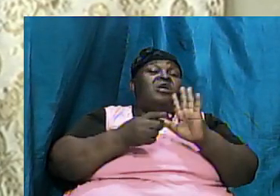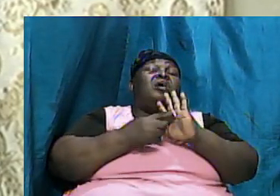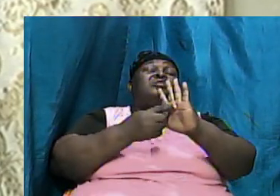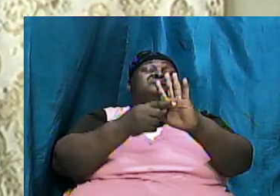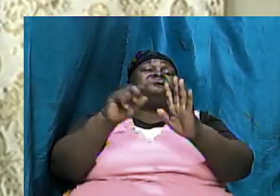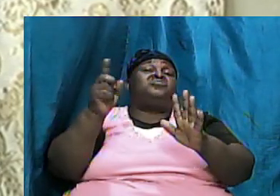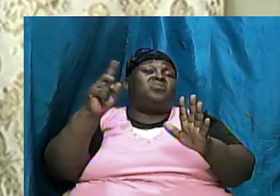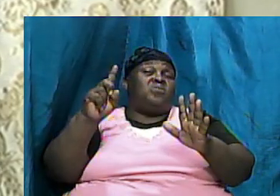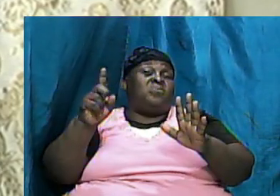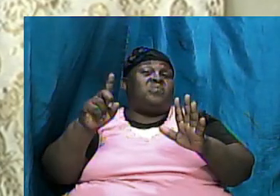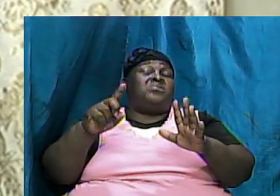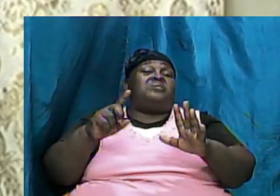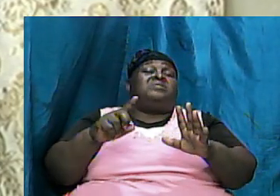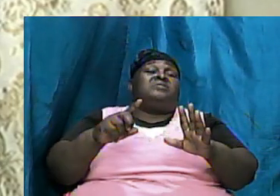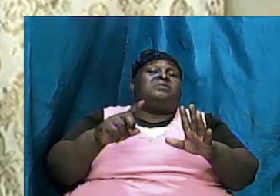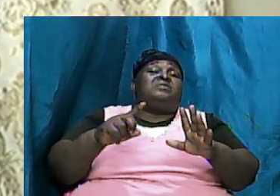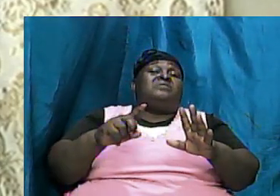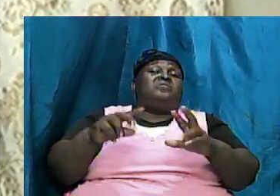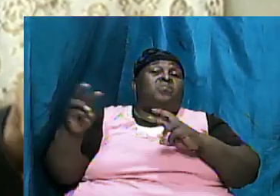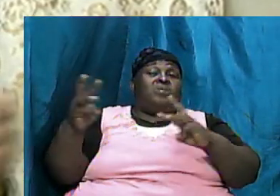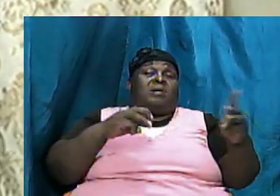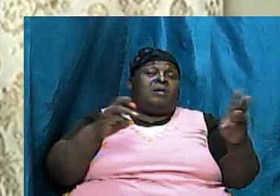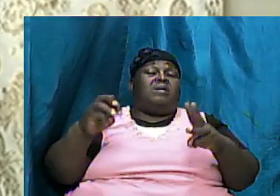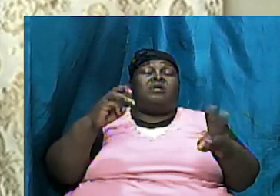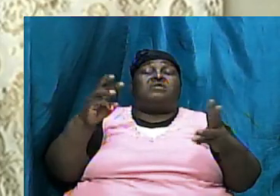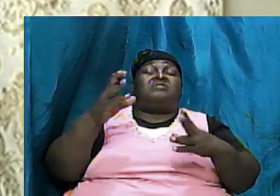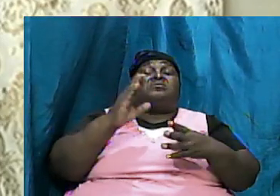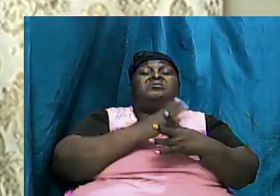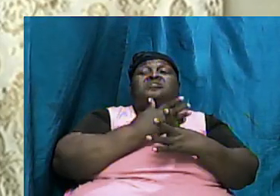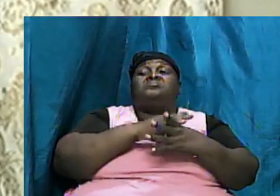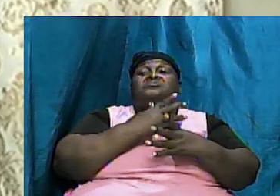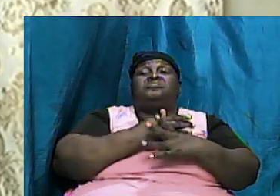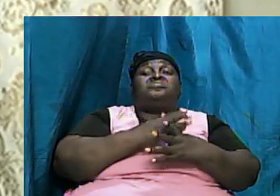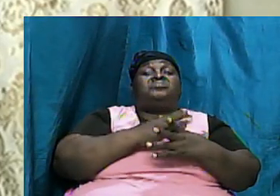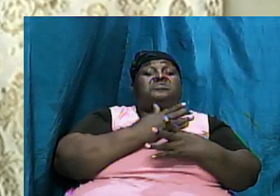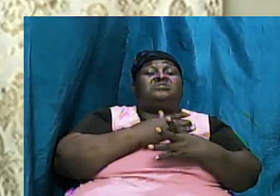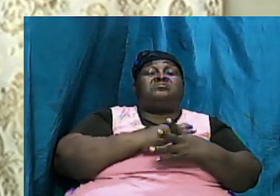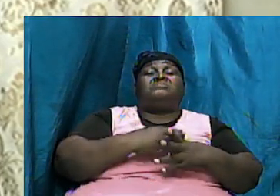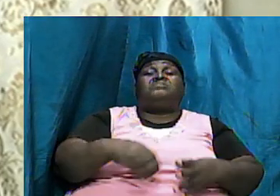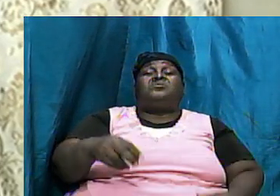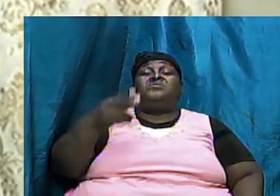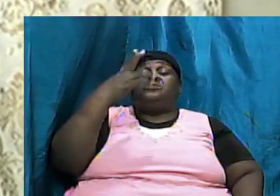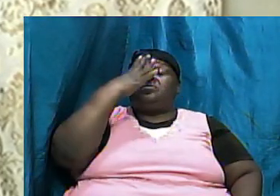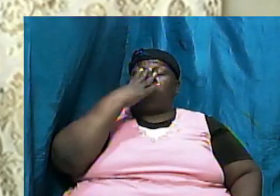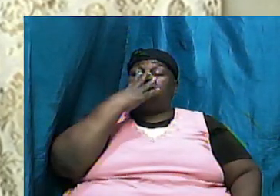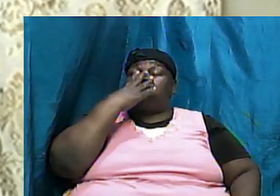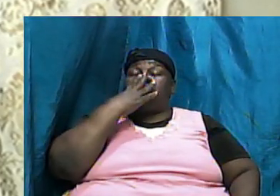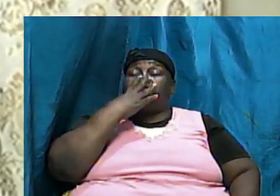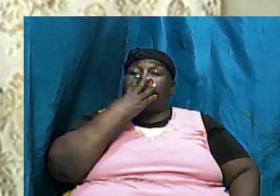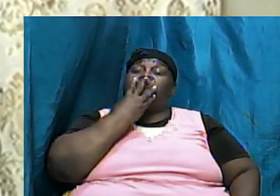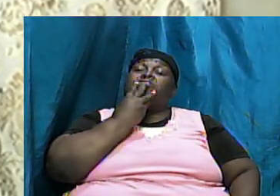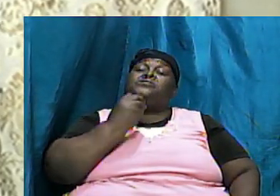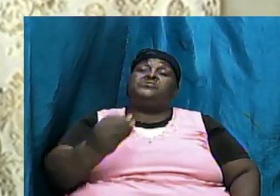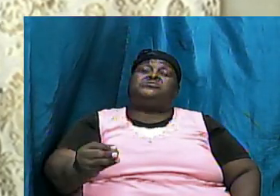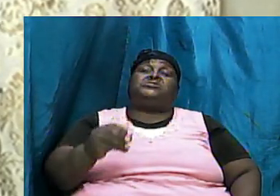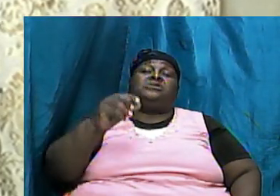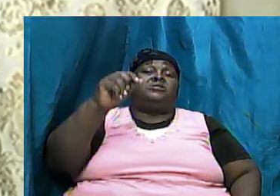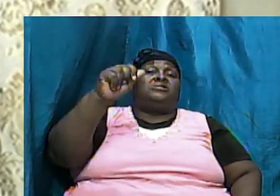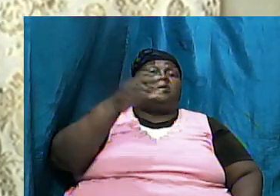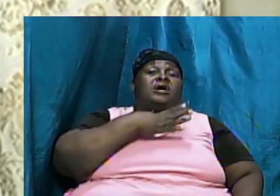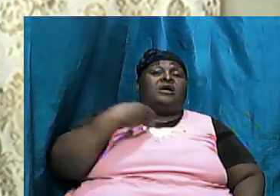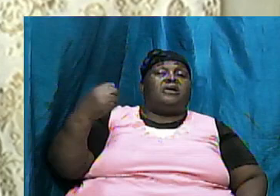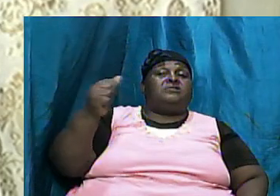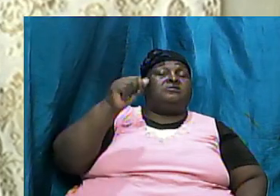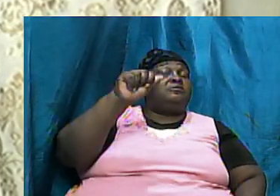the Arabs and the Jews and everybody else how it happened and why it happened and where it Genesis is where it